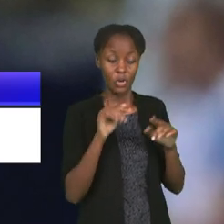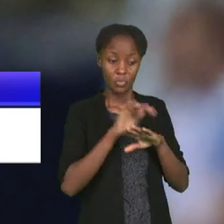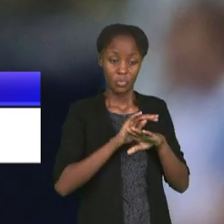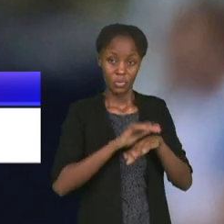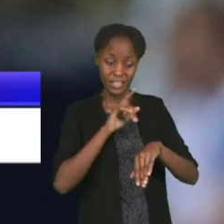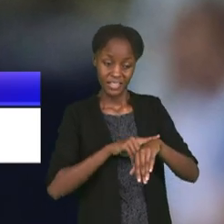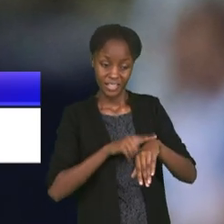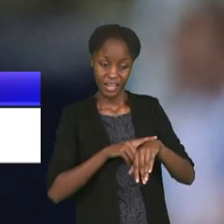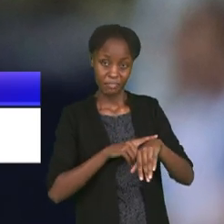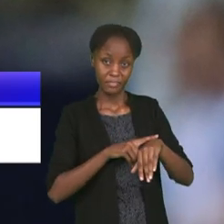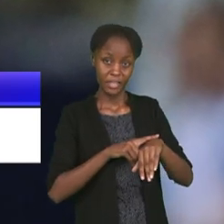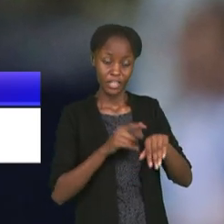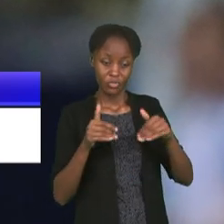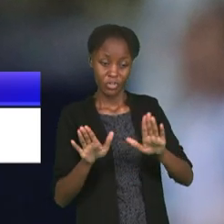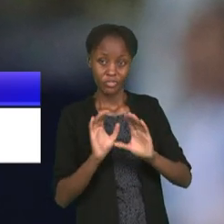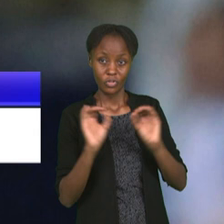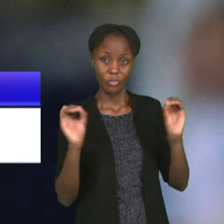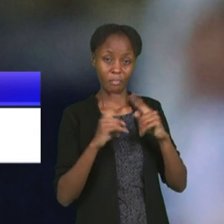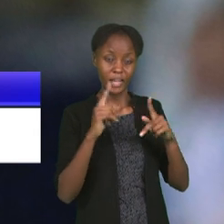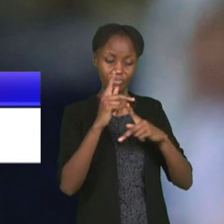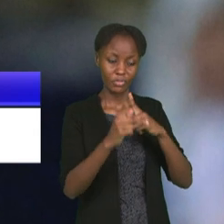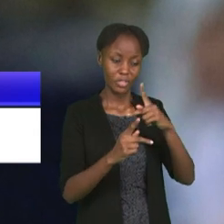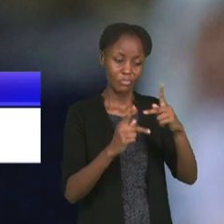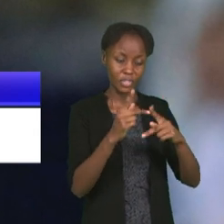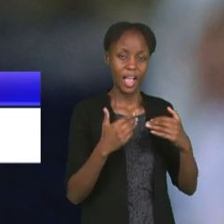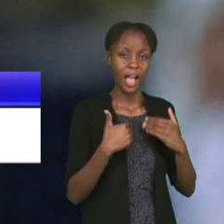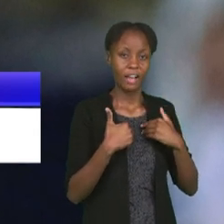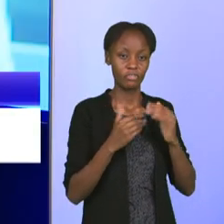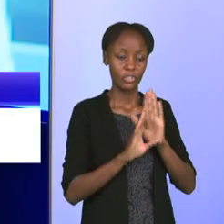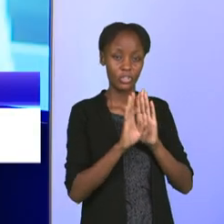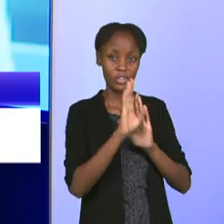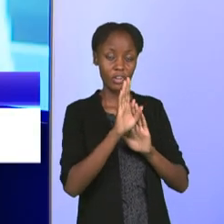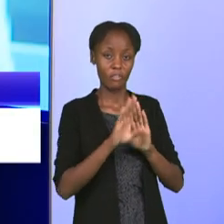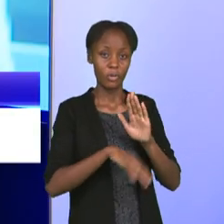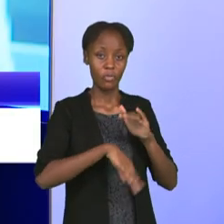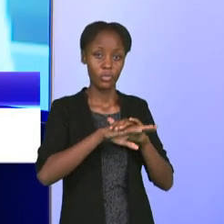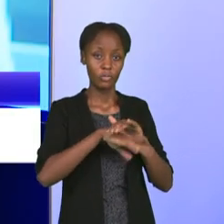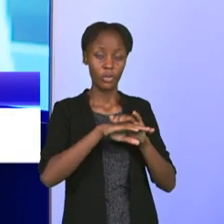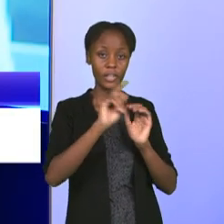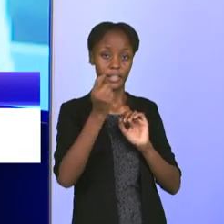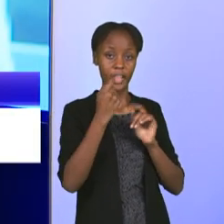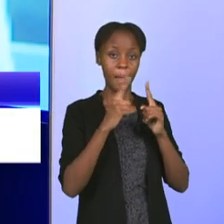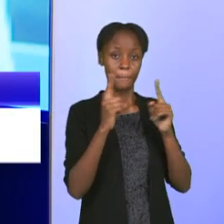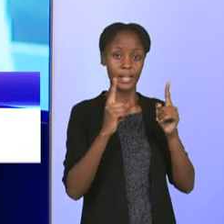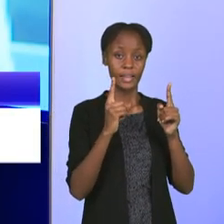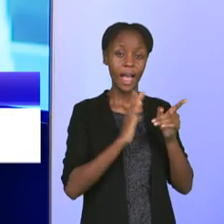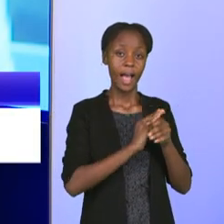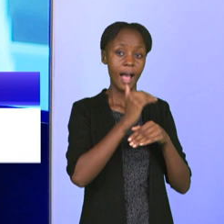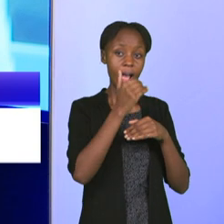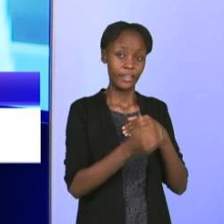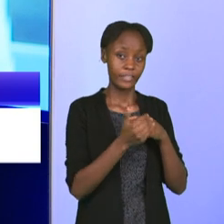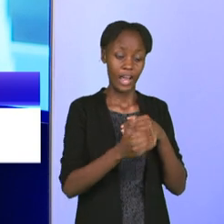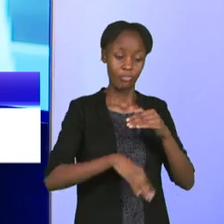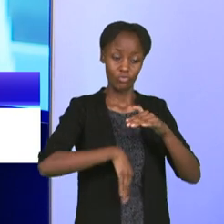time for that. We will be on process to develop football in Kenya, but after its life of